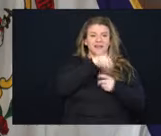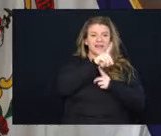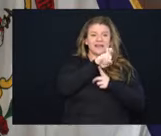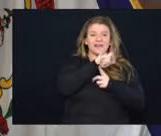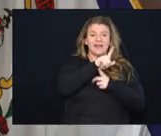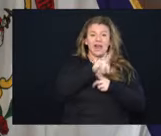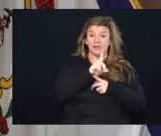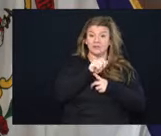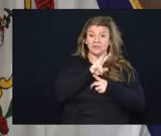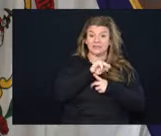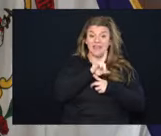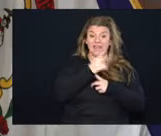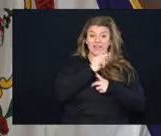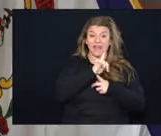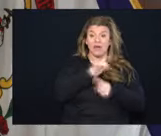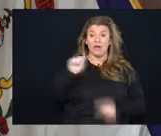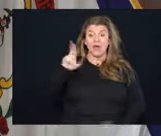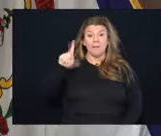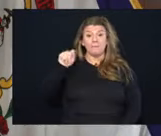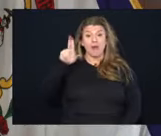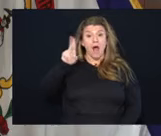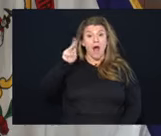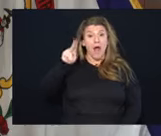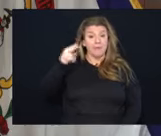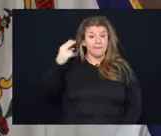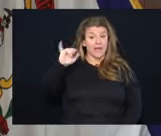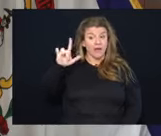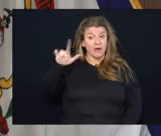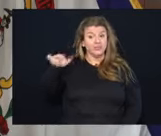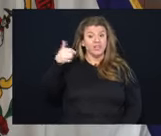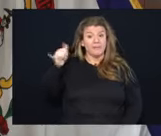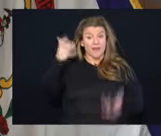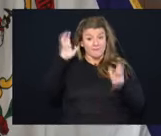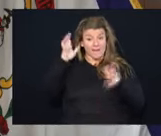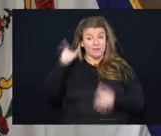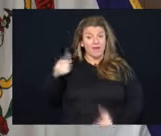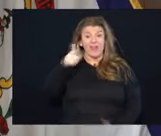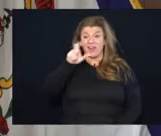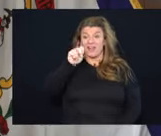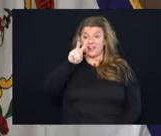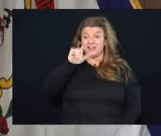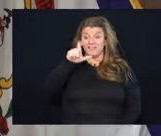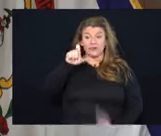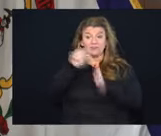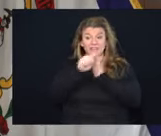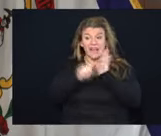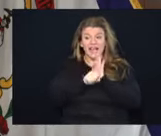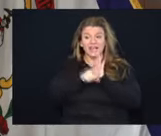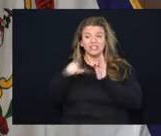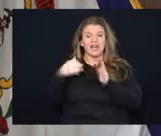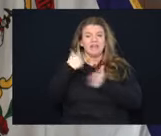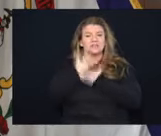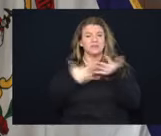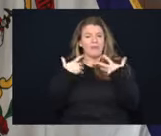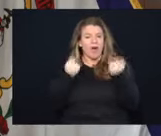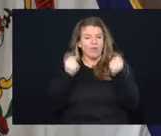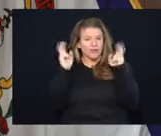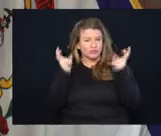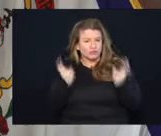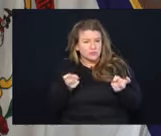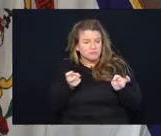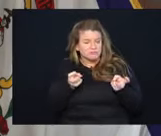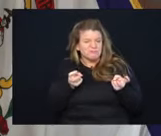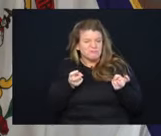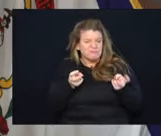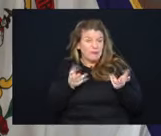David Hill, but Autumn Hill, you know, played a little bit of basketball at Glenville State and everything. Developed a few little health issues or, you know,